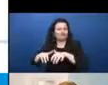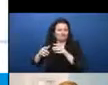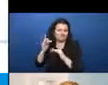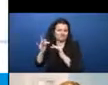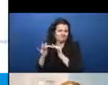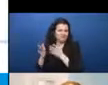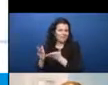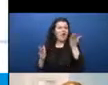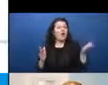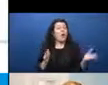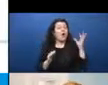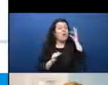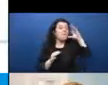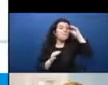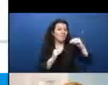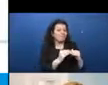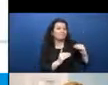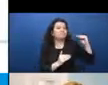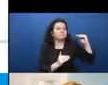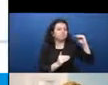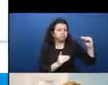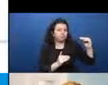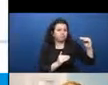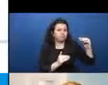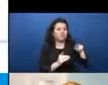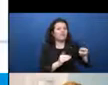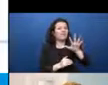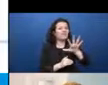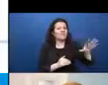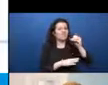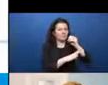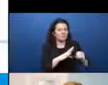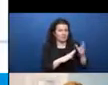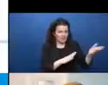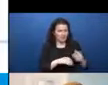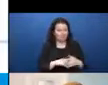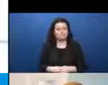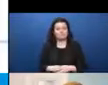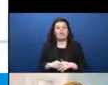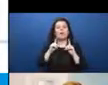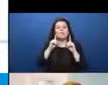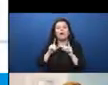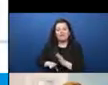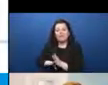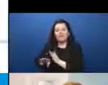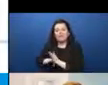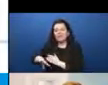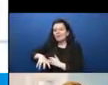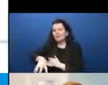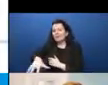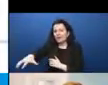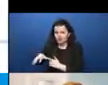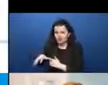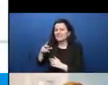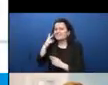the gap has almost disappeared, but in developing countries, there's still a substantial gap. And it gets bigger in